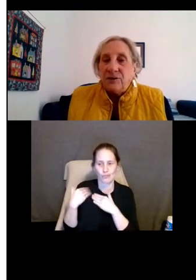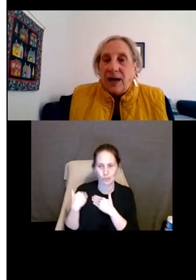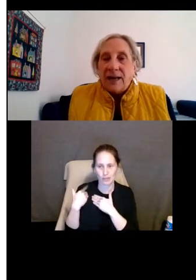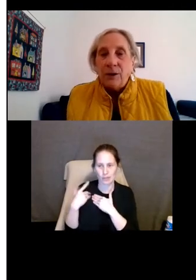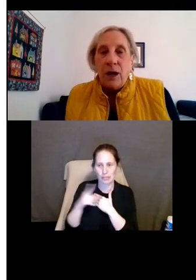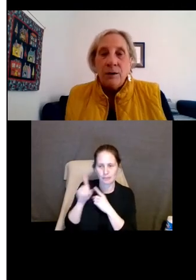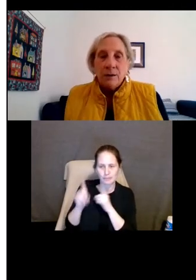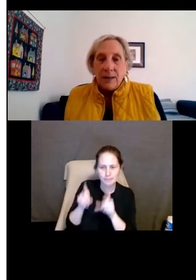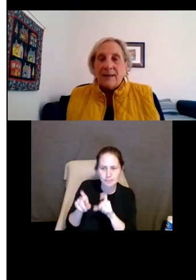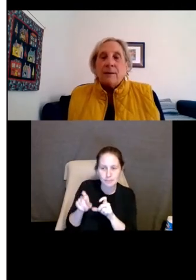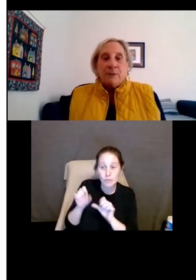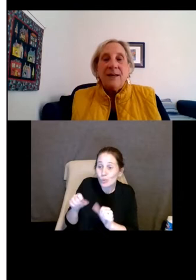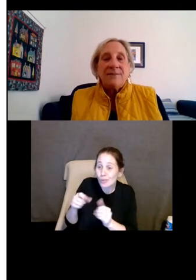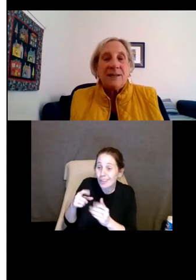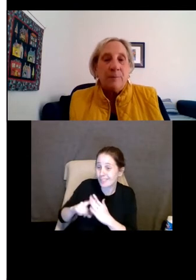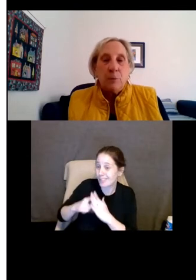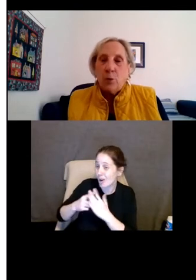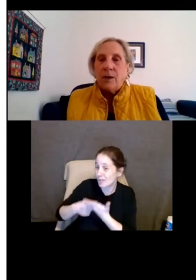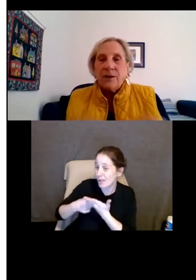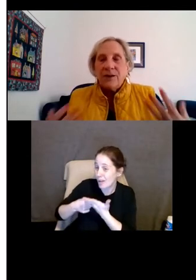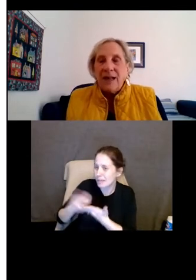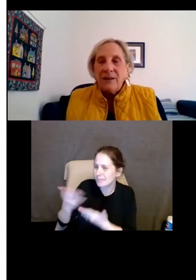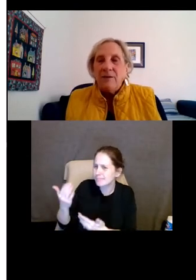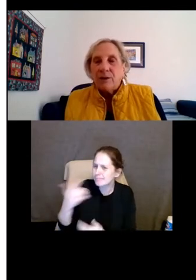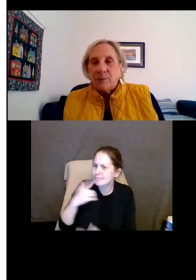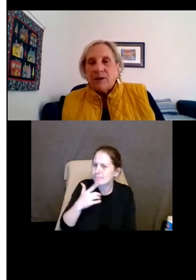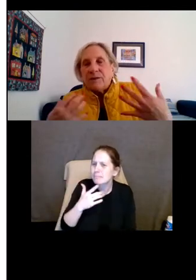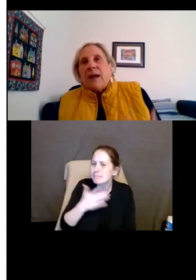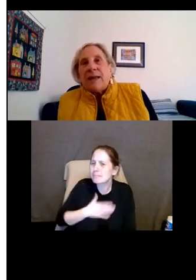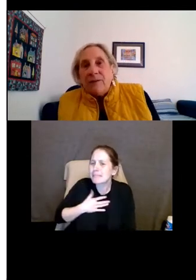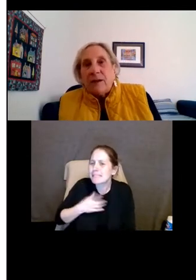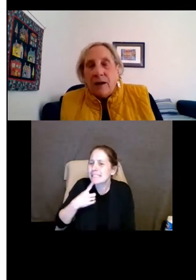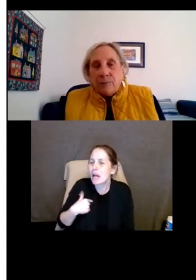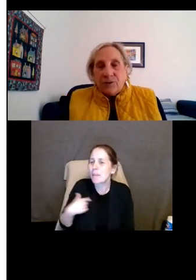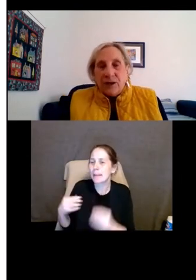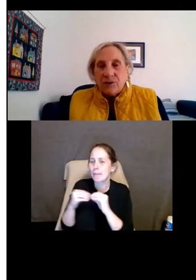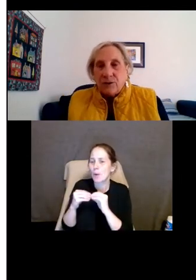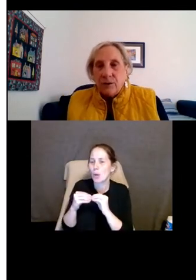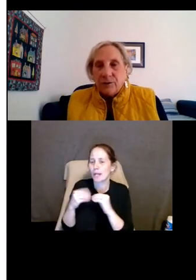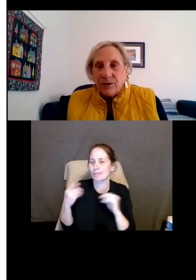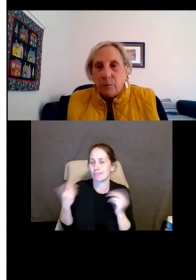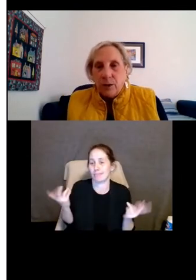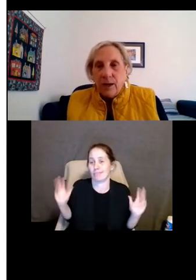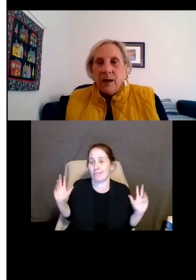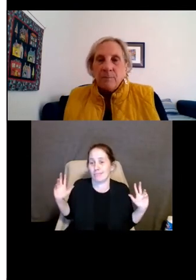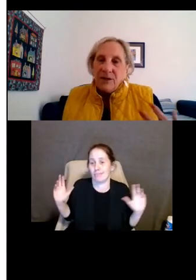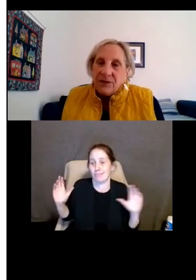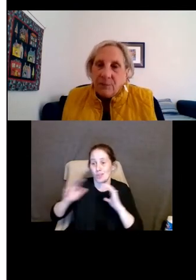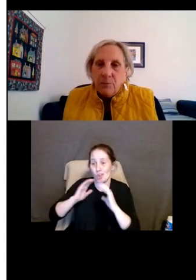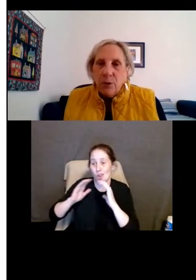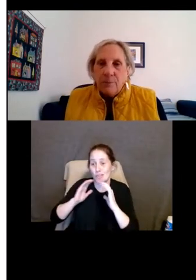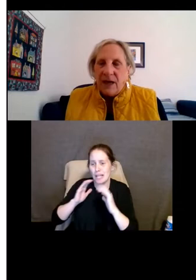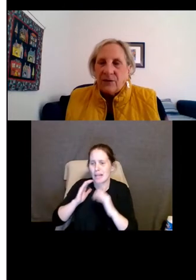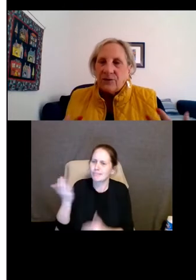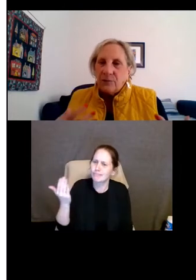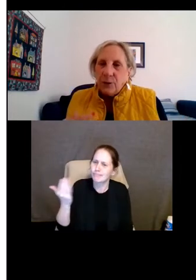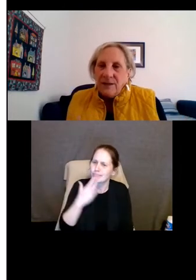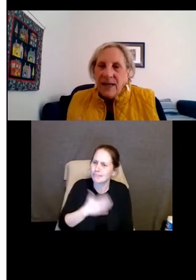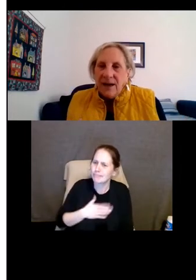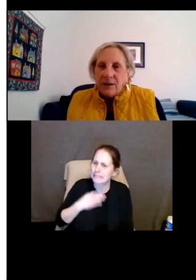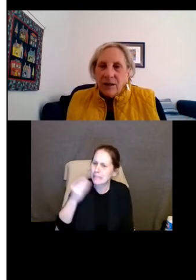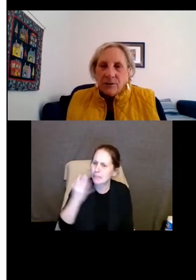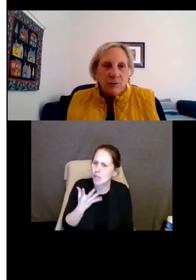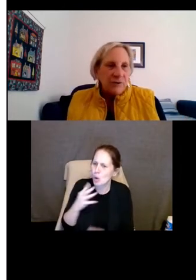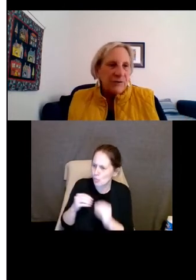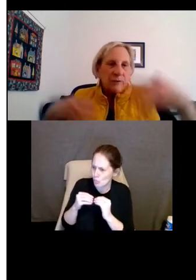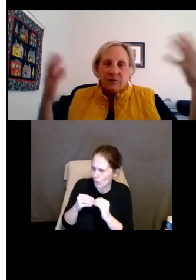engage in the dialogue like, please tell me more. See, I love this because it's like having a conversation with someone. Please tell me more about this. If